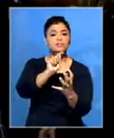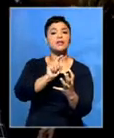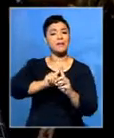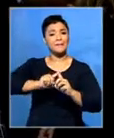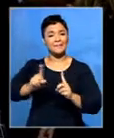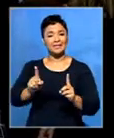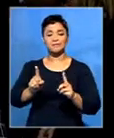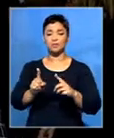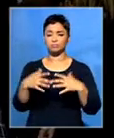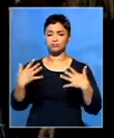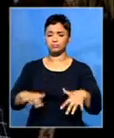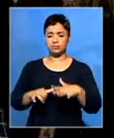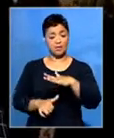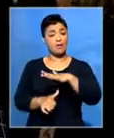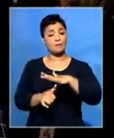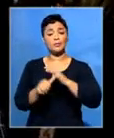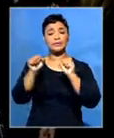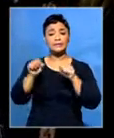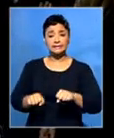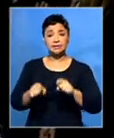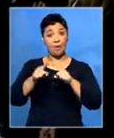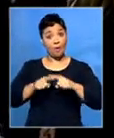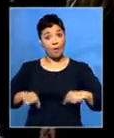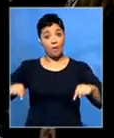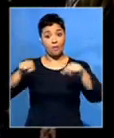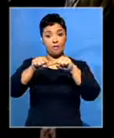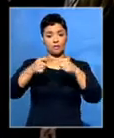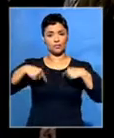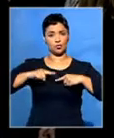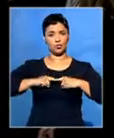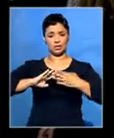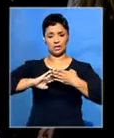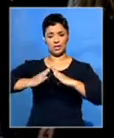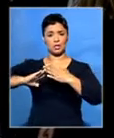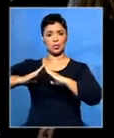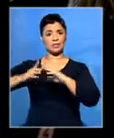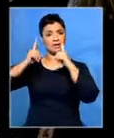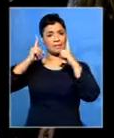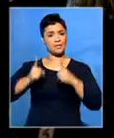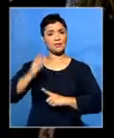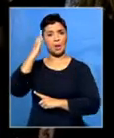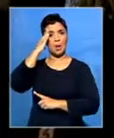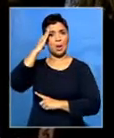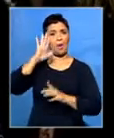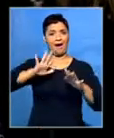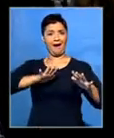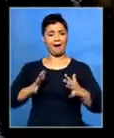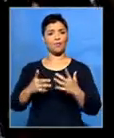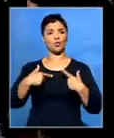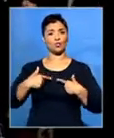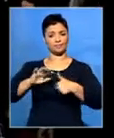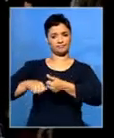very importance of this conference that all of us, civil society in particular, have to really rally